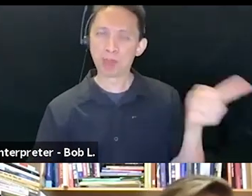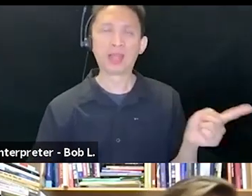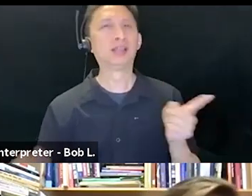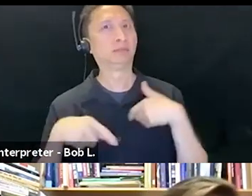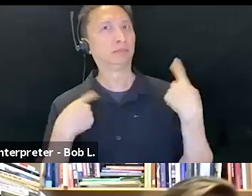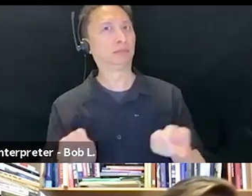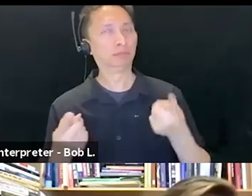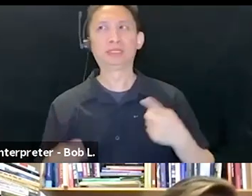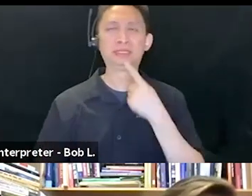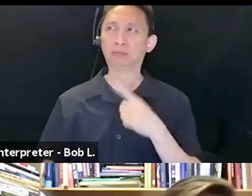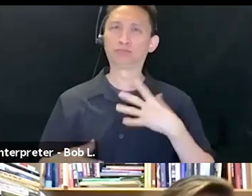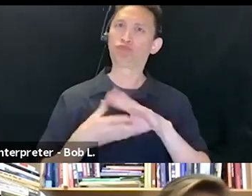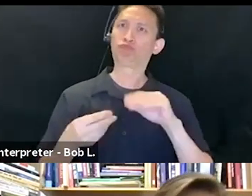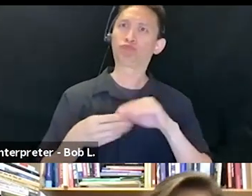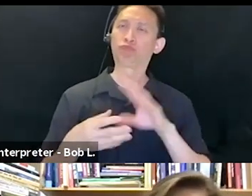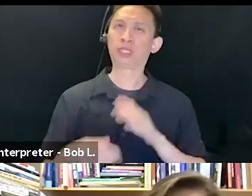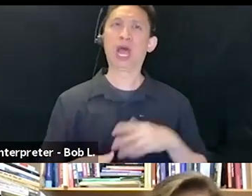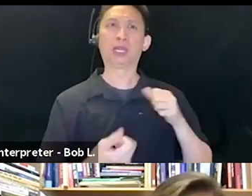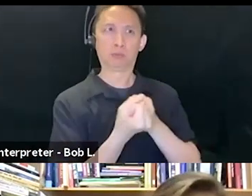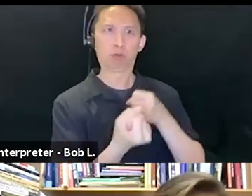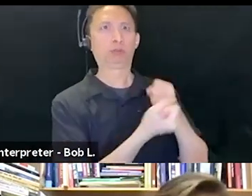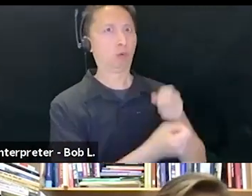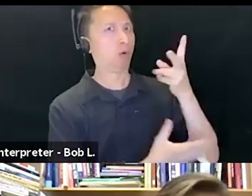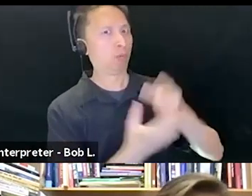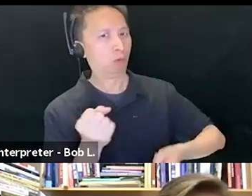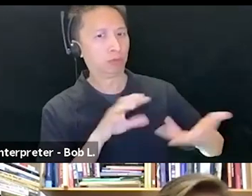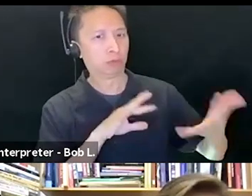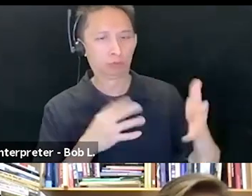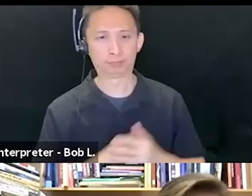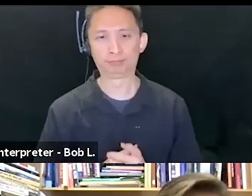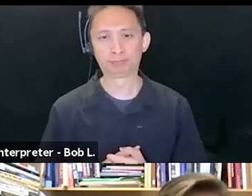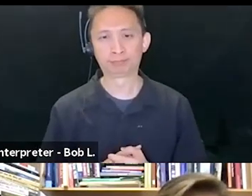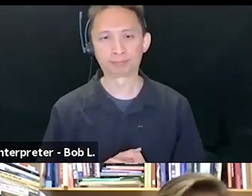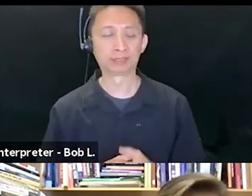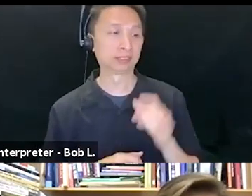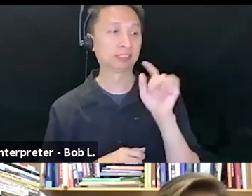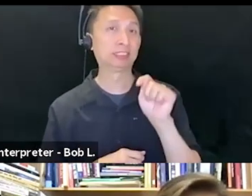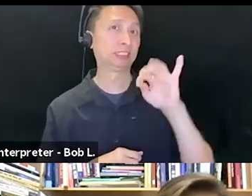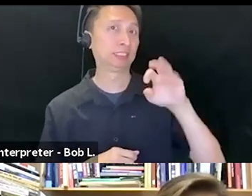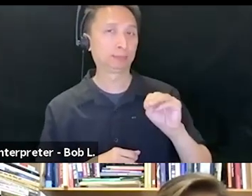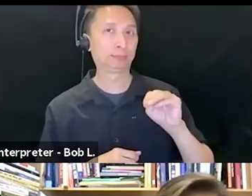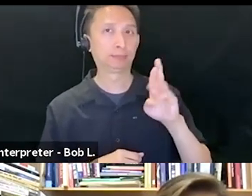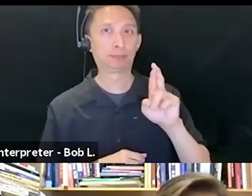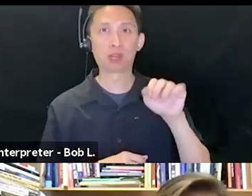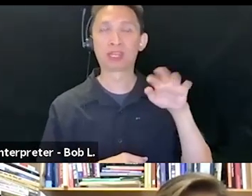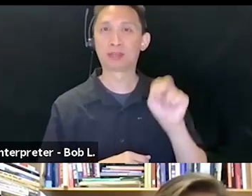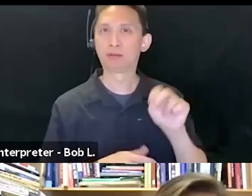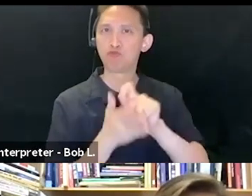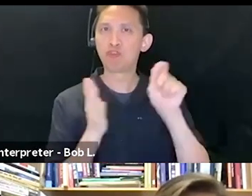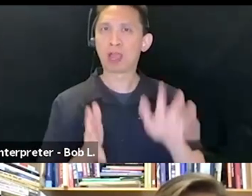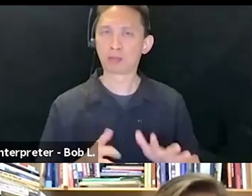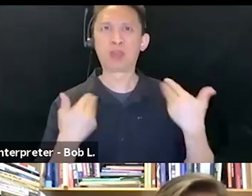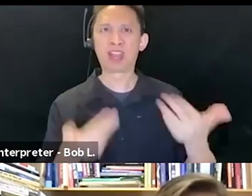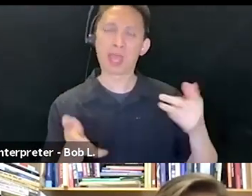years. Fuelled in part by the recent volume by Tim Brennan on Said's life and work, we thought it would be terrifically generative at this